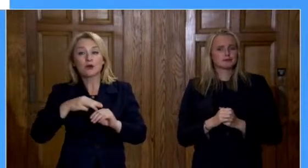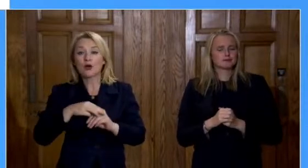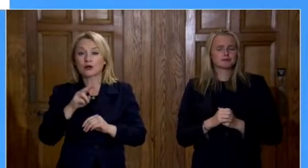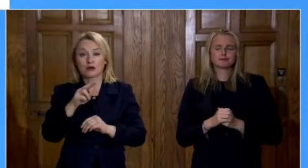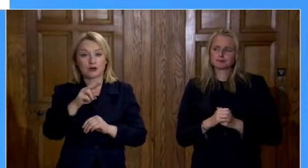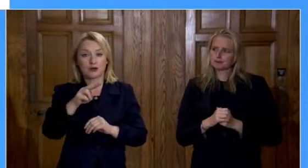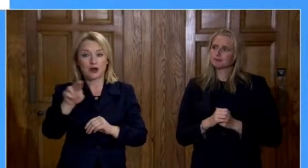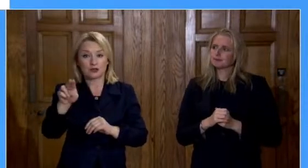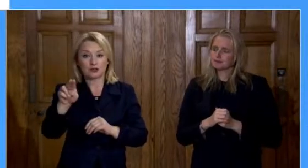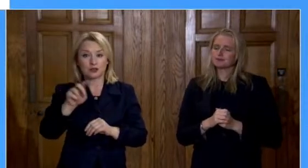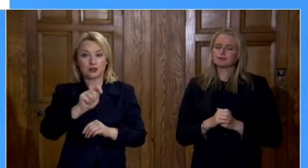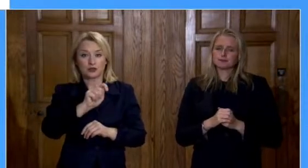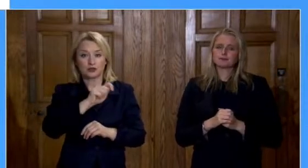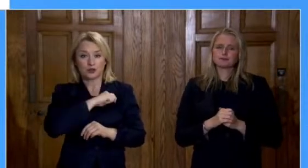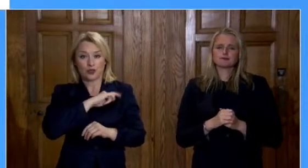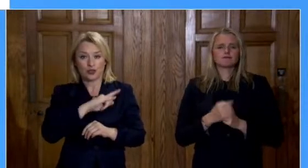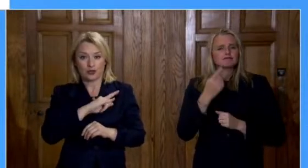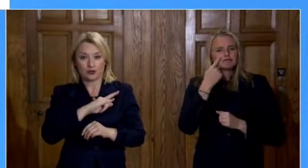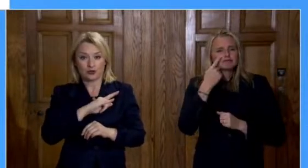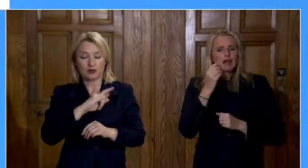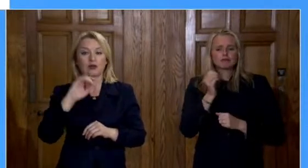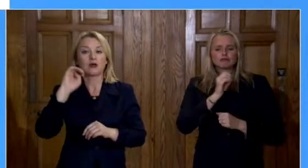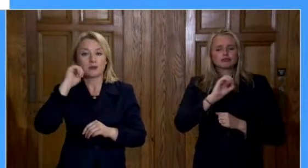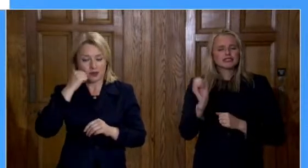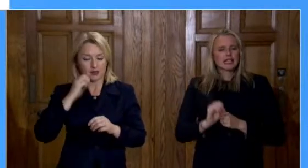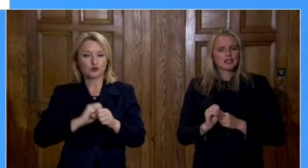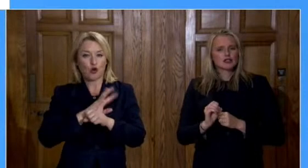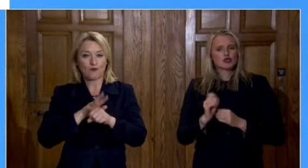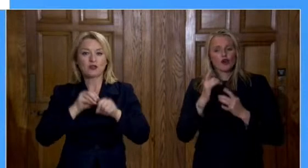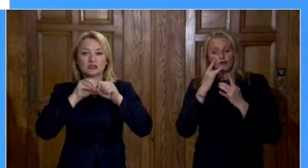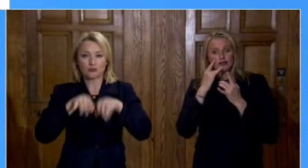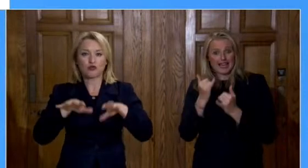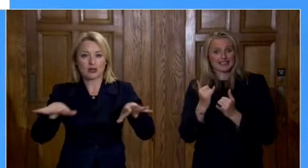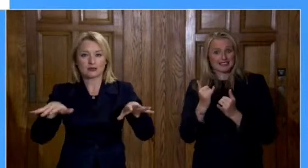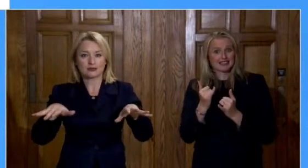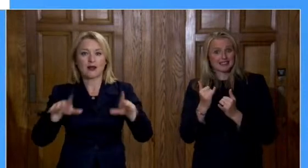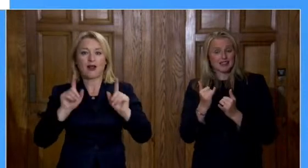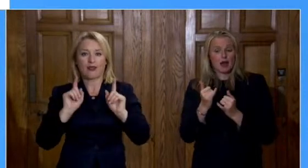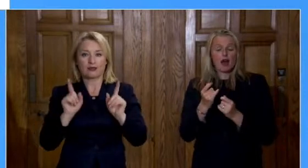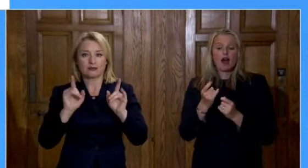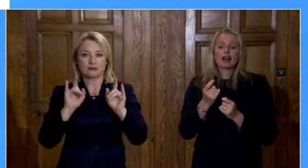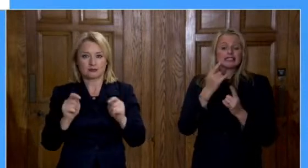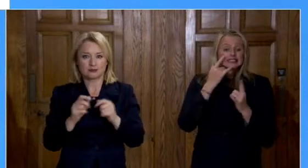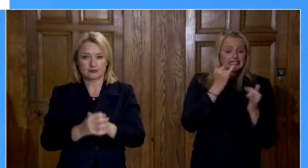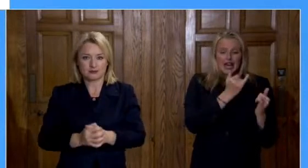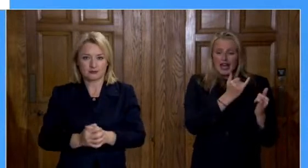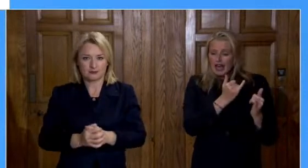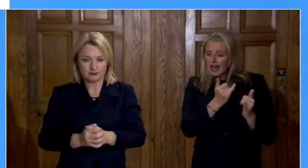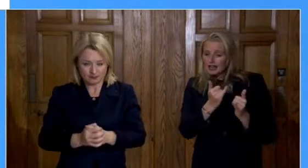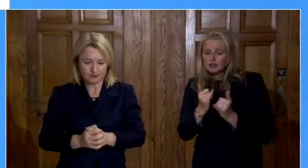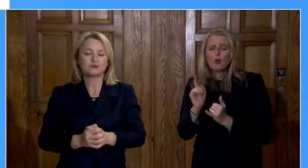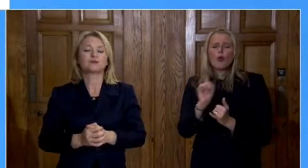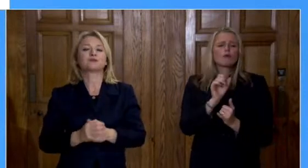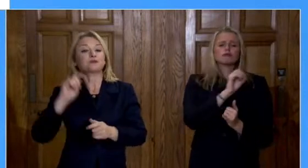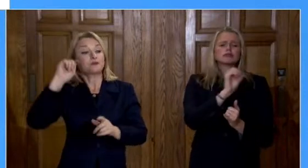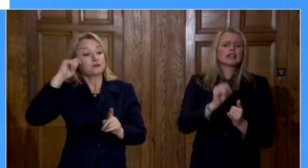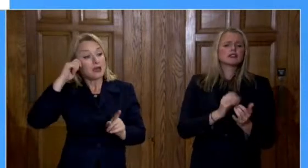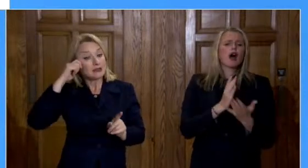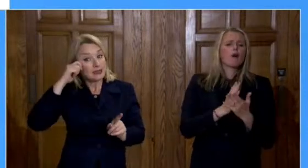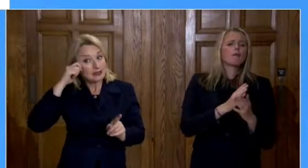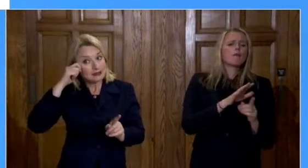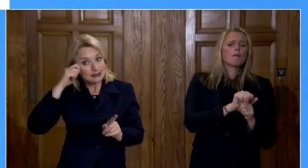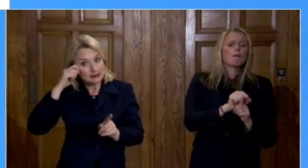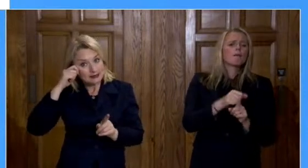Alongside that, the percentage of tests that we do and which are positive is also increasing dramatically.